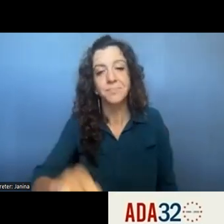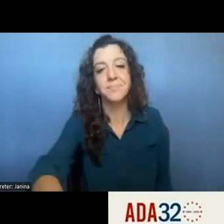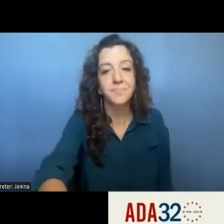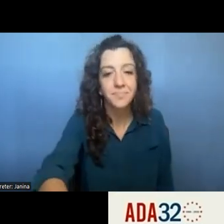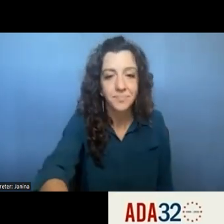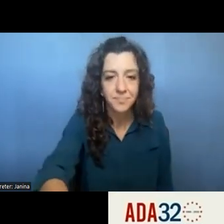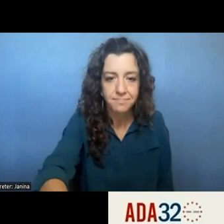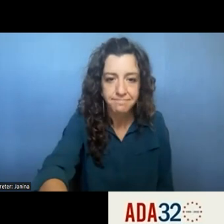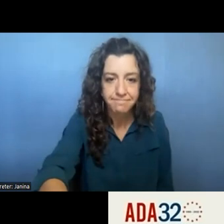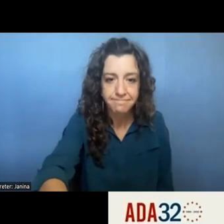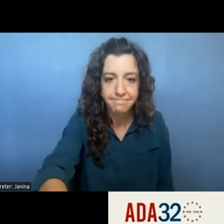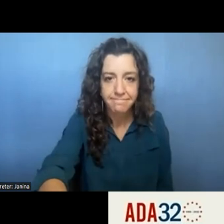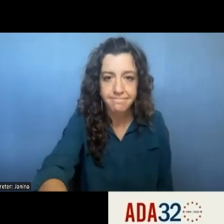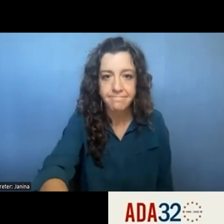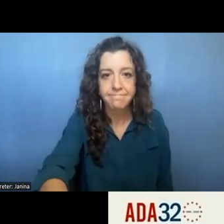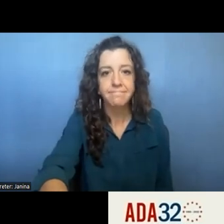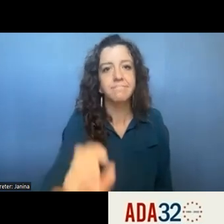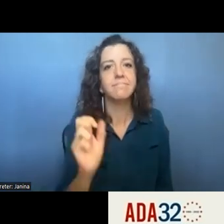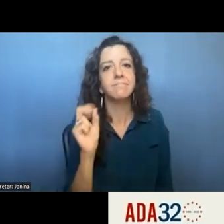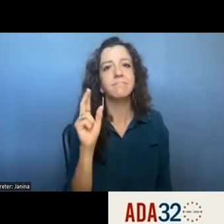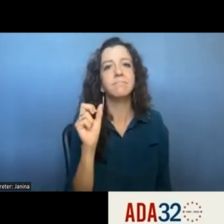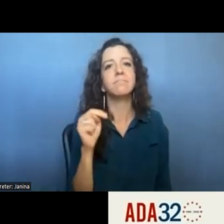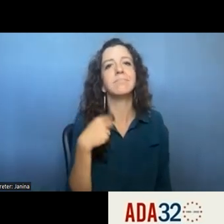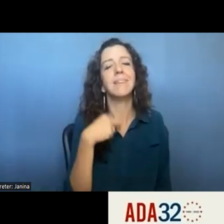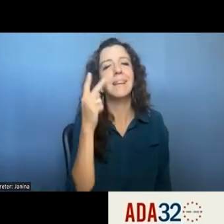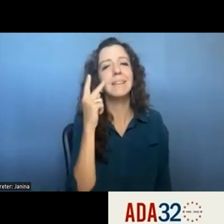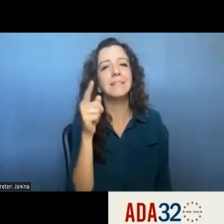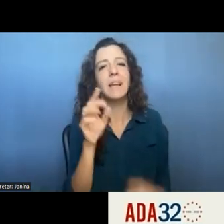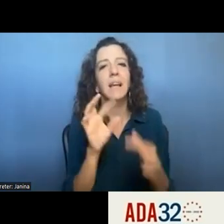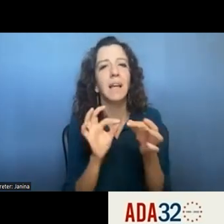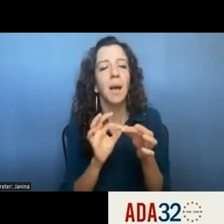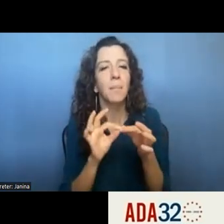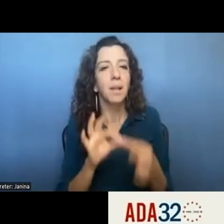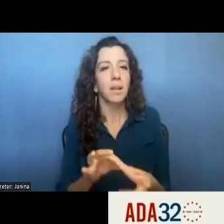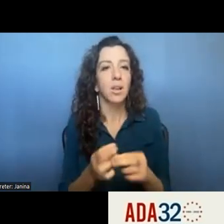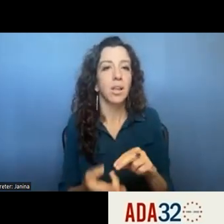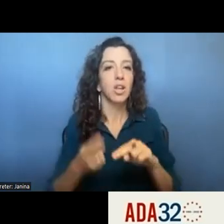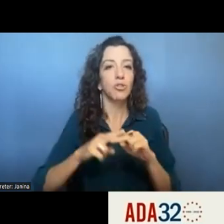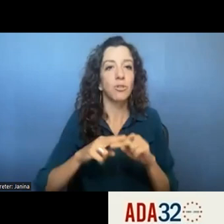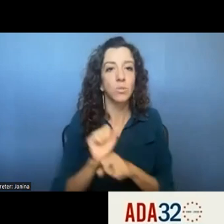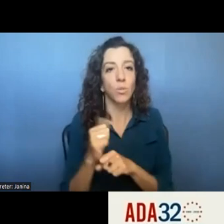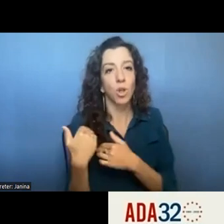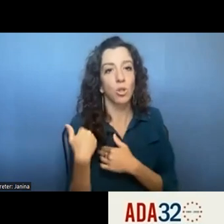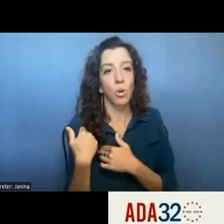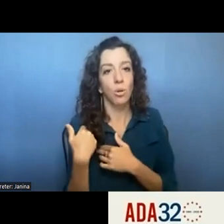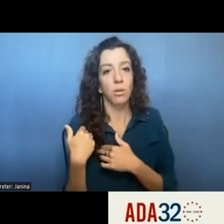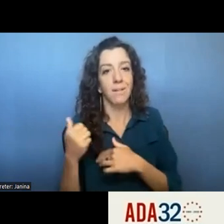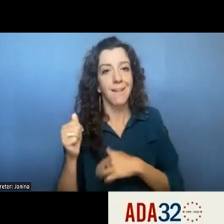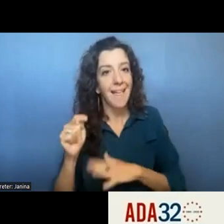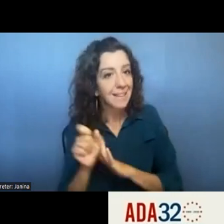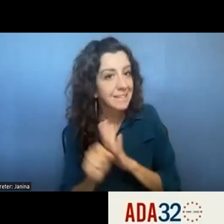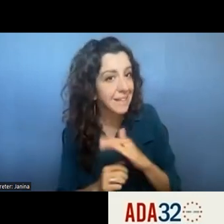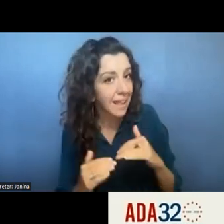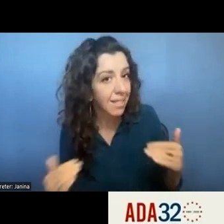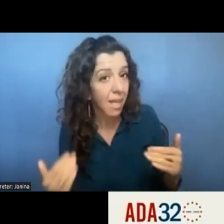um susan there's a comment about uh increased workload at the state level did you want to comment on that one